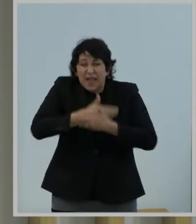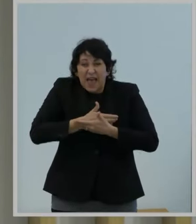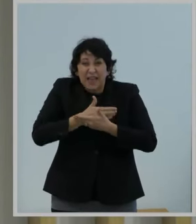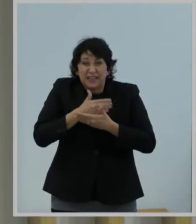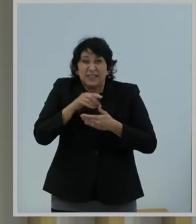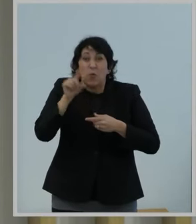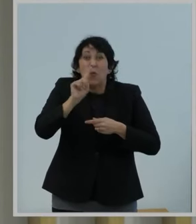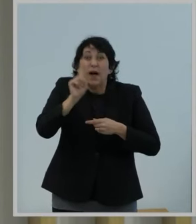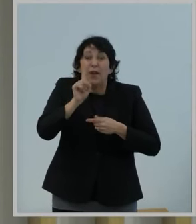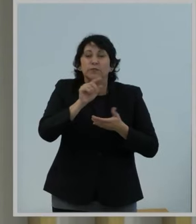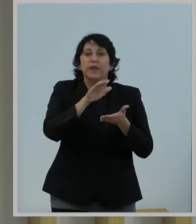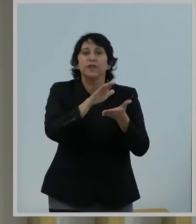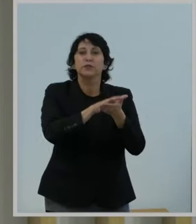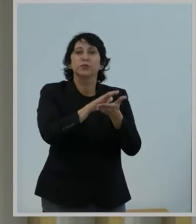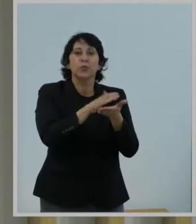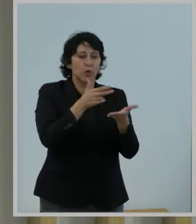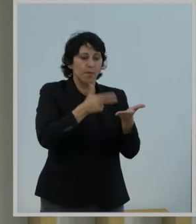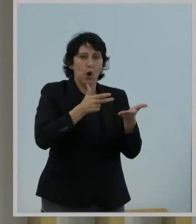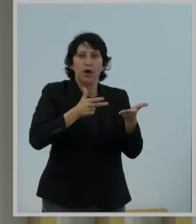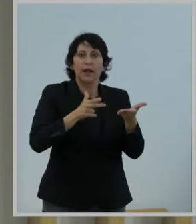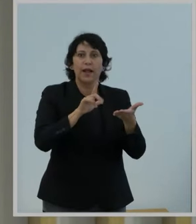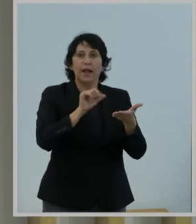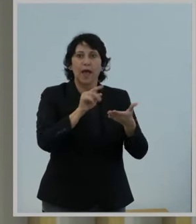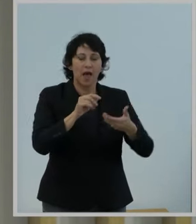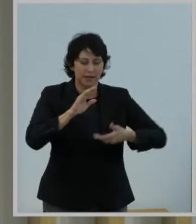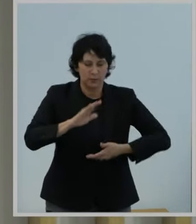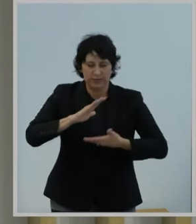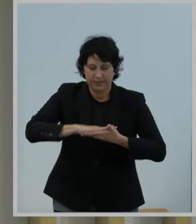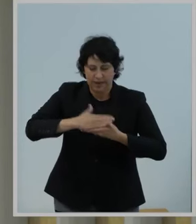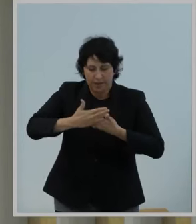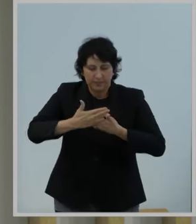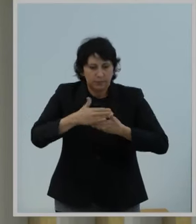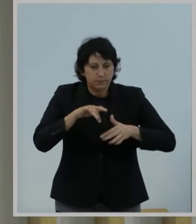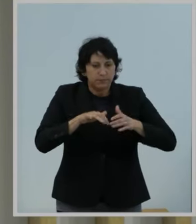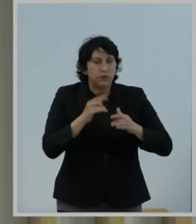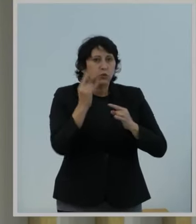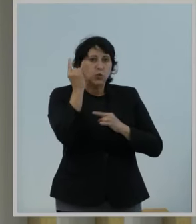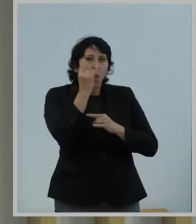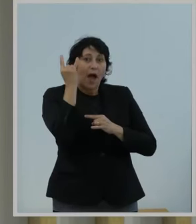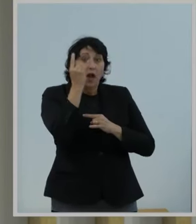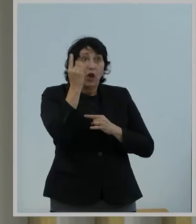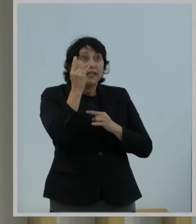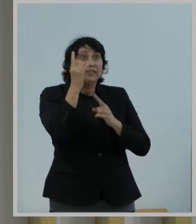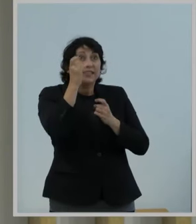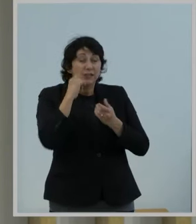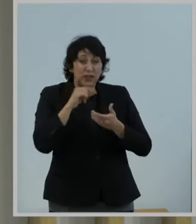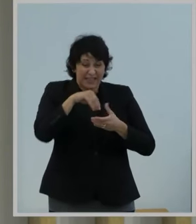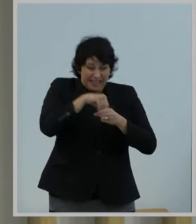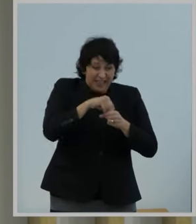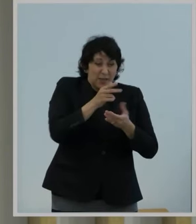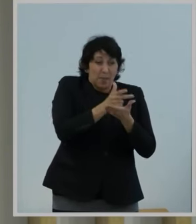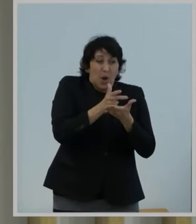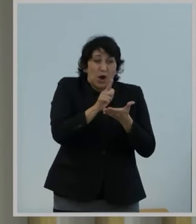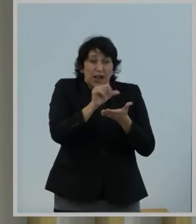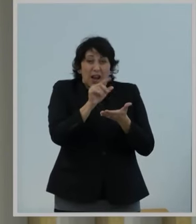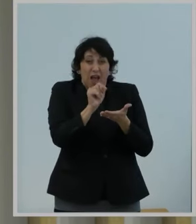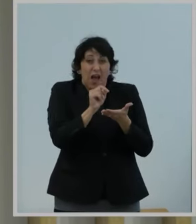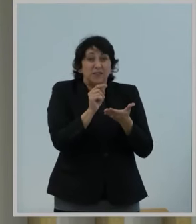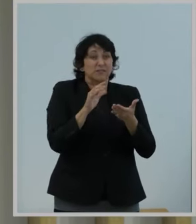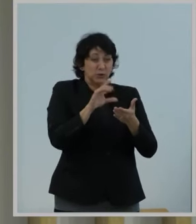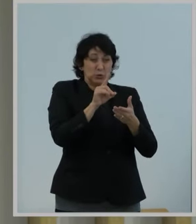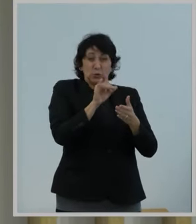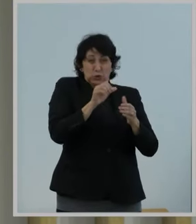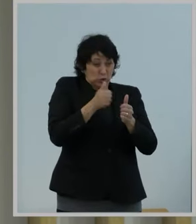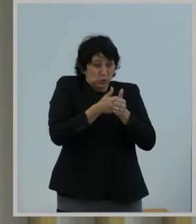the school parking lot with a laptop for hours using the school wireless signal just to do his homework. Senator